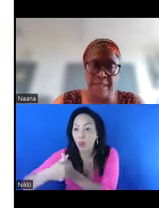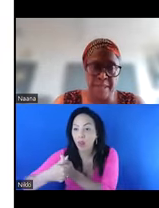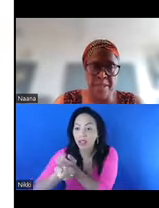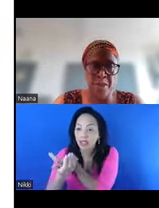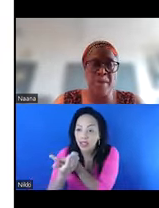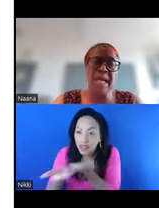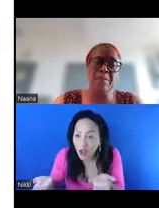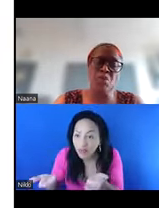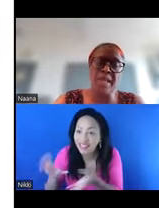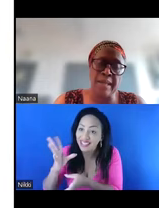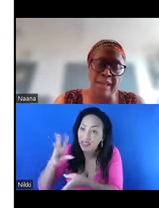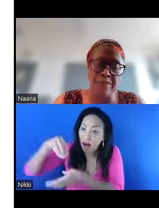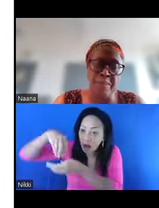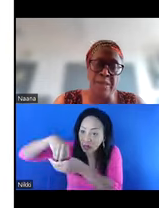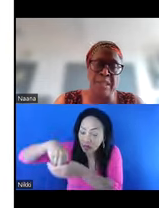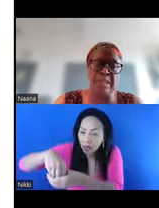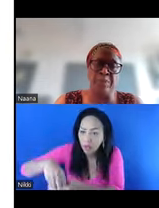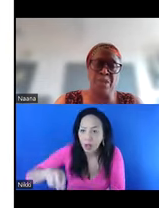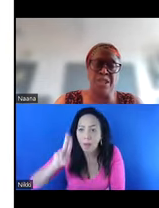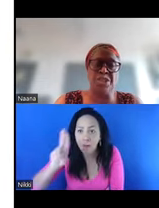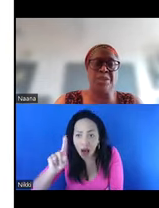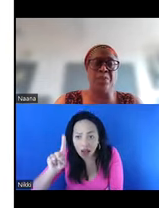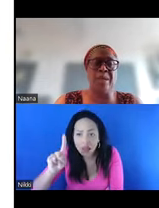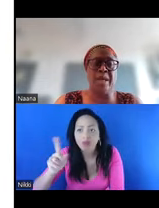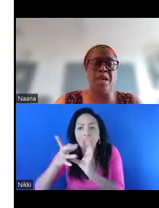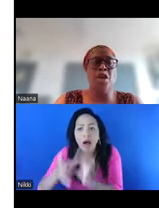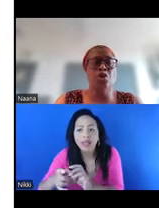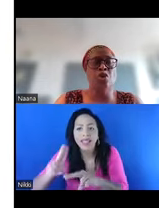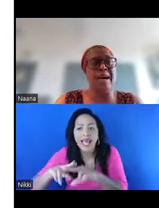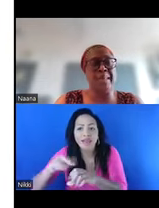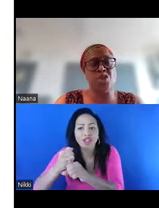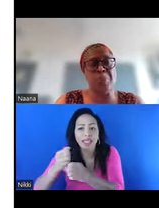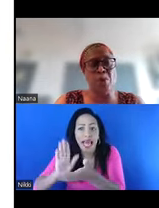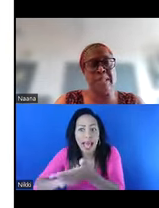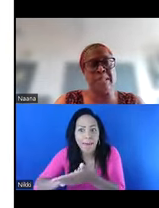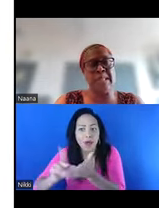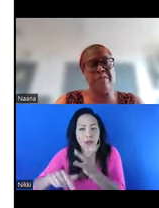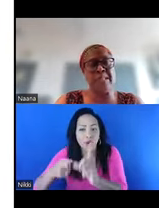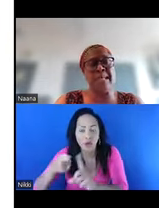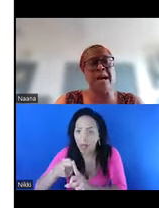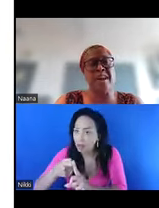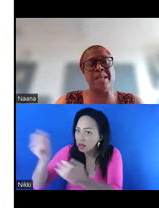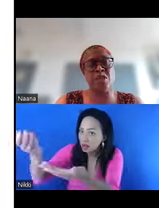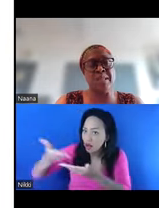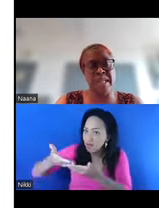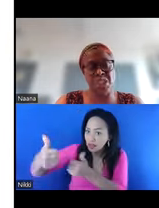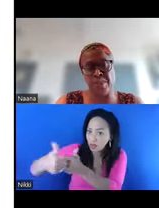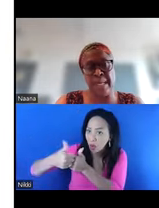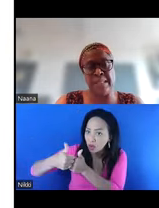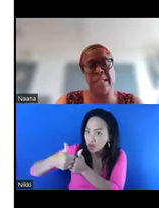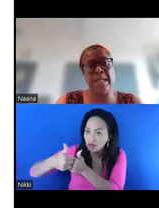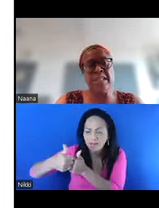embedded. When it comes to tackling female genital mutilation in the UK, you'll find that support and services are very much